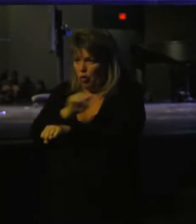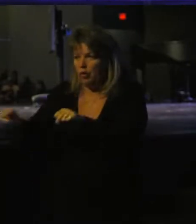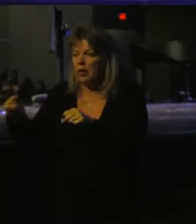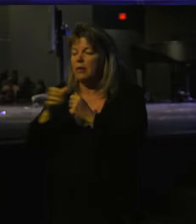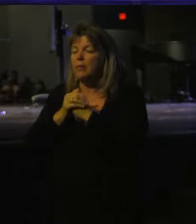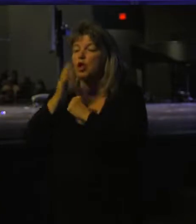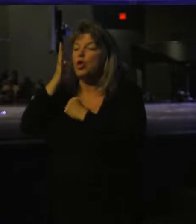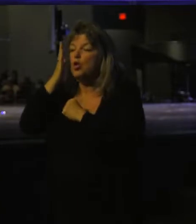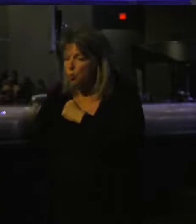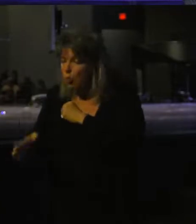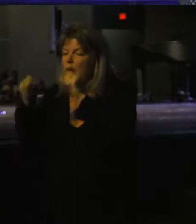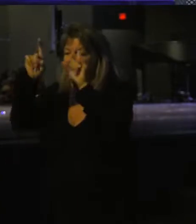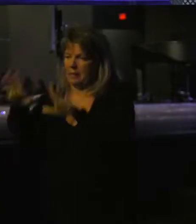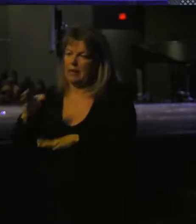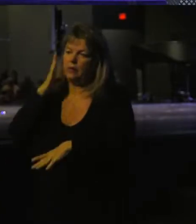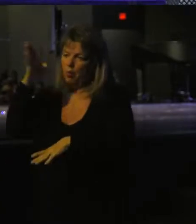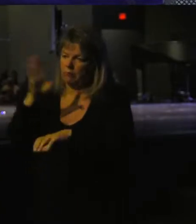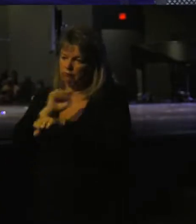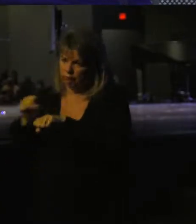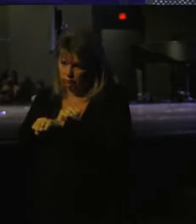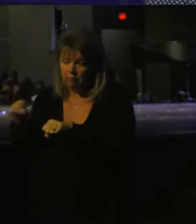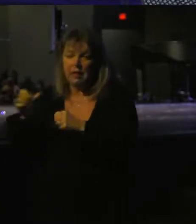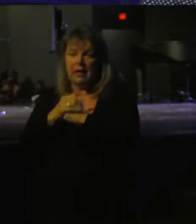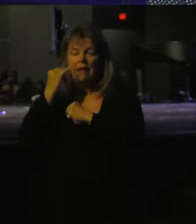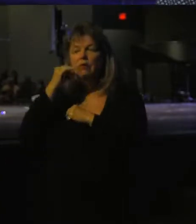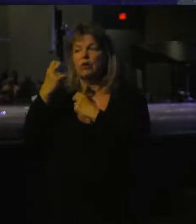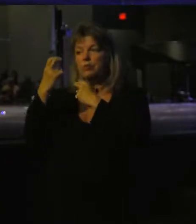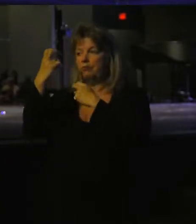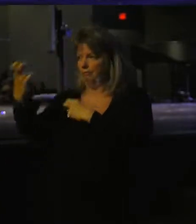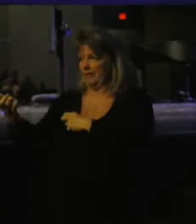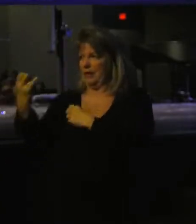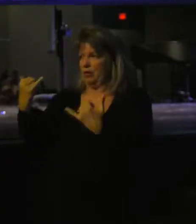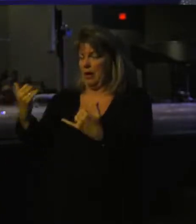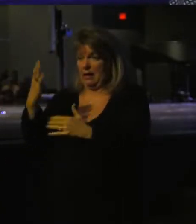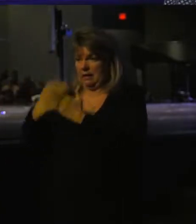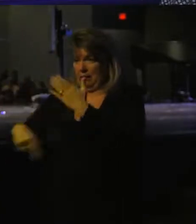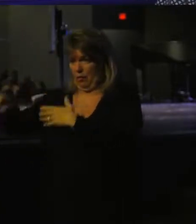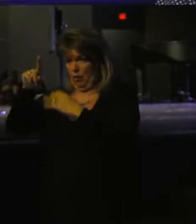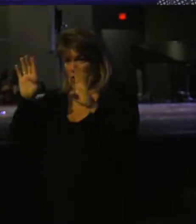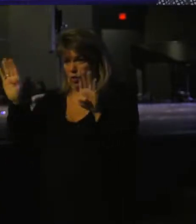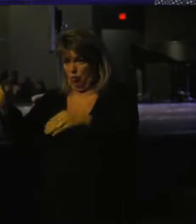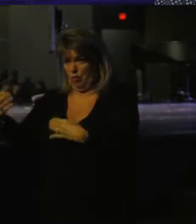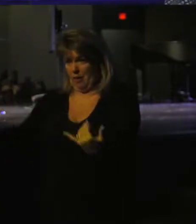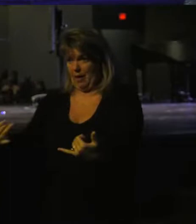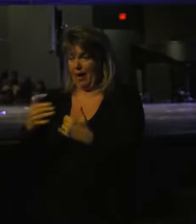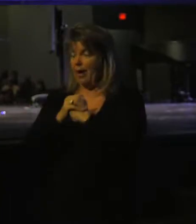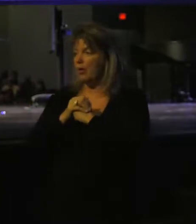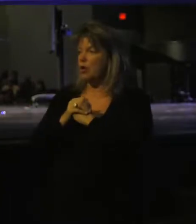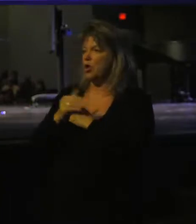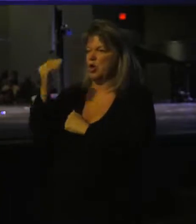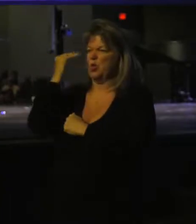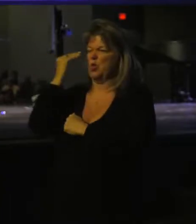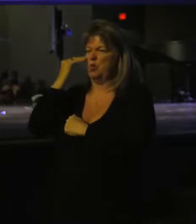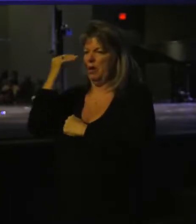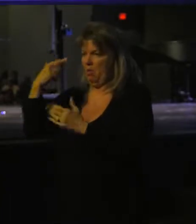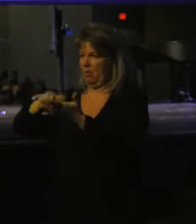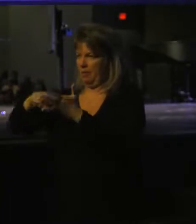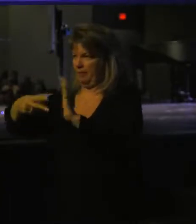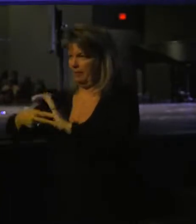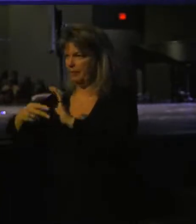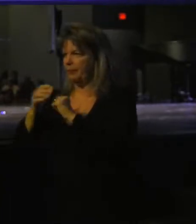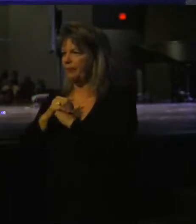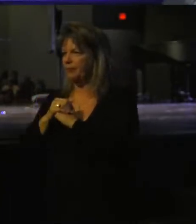You are going to be tested. As you sit here today, some of you in this room right now, you know what I'm talking about.